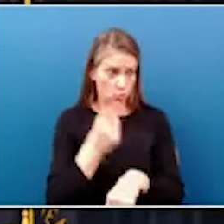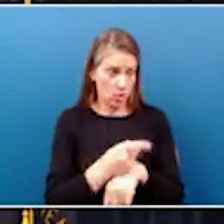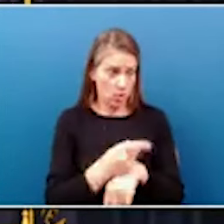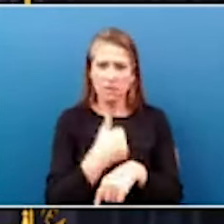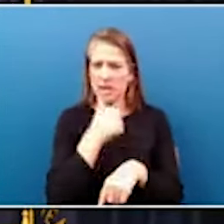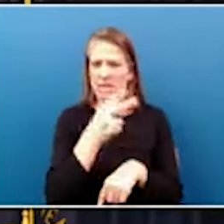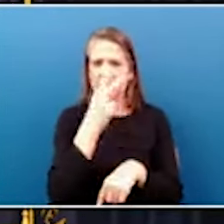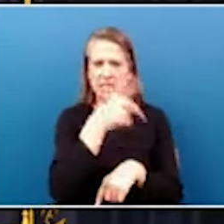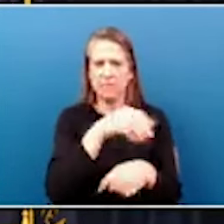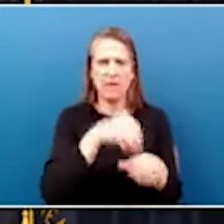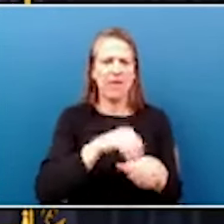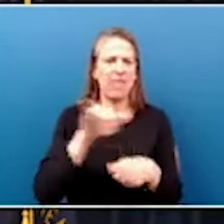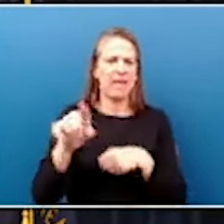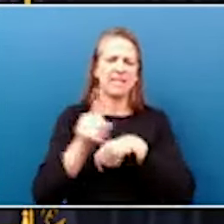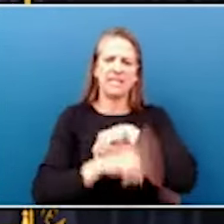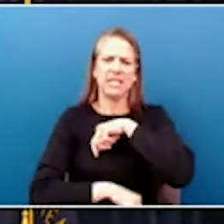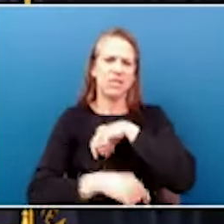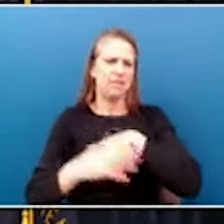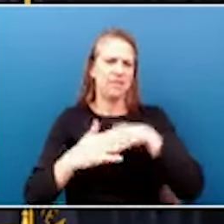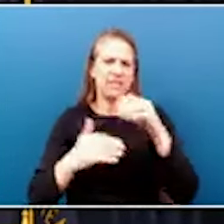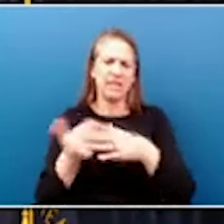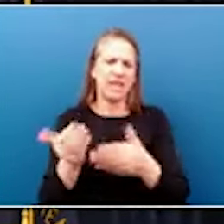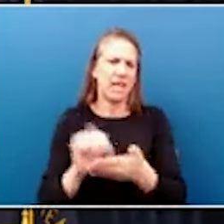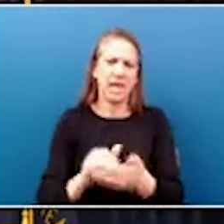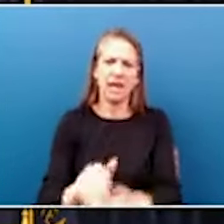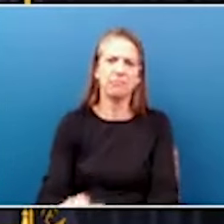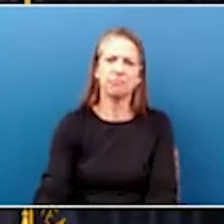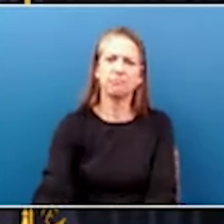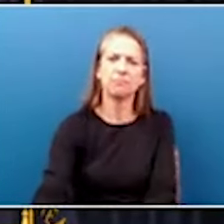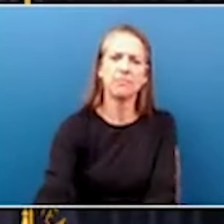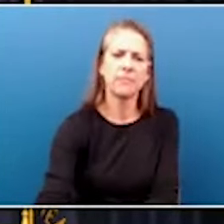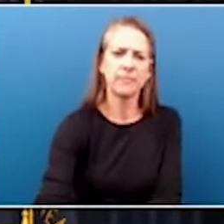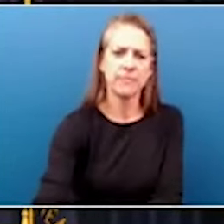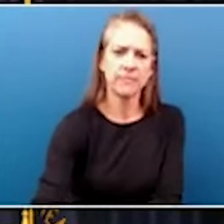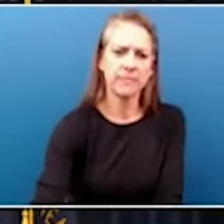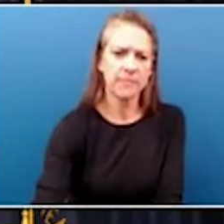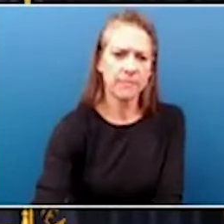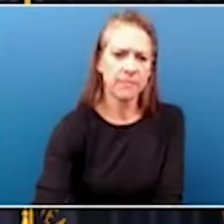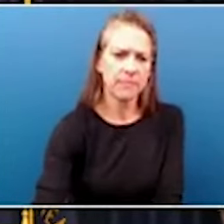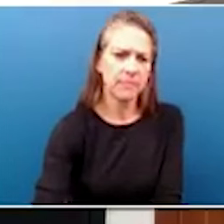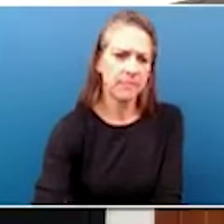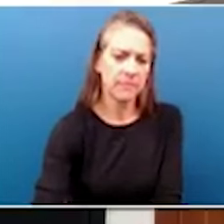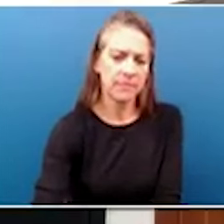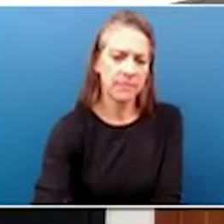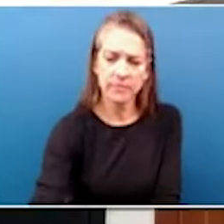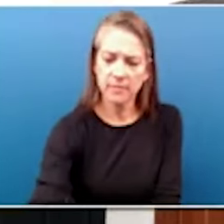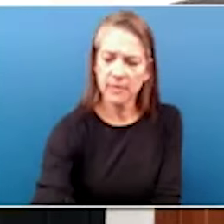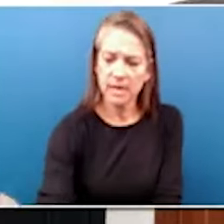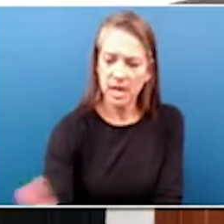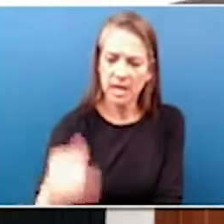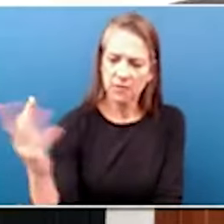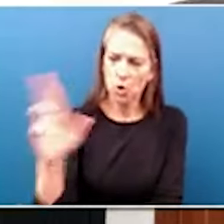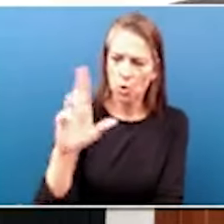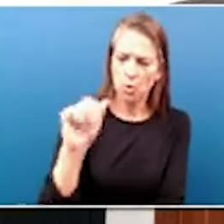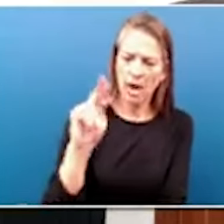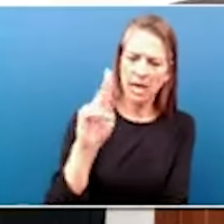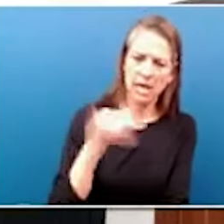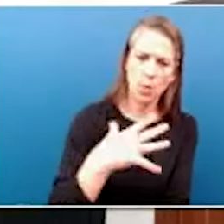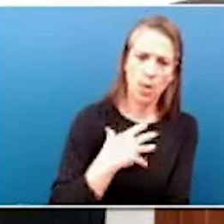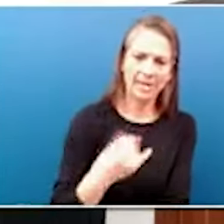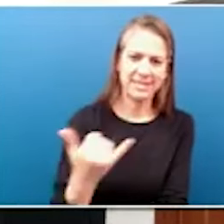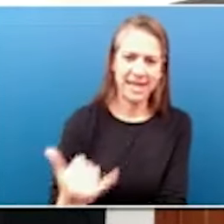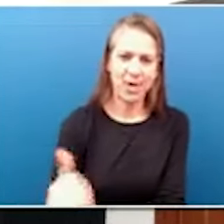of these detention facilities again. So if I can, I'm going to turn it over quickly to Randy White. So there you are.